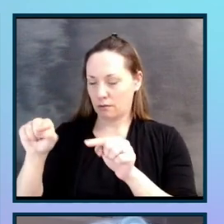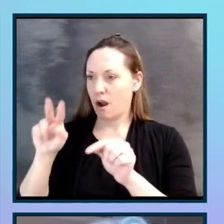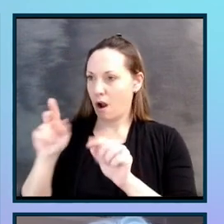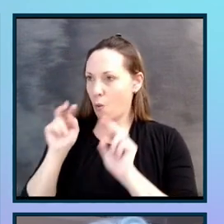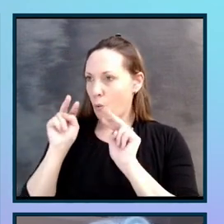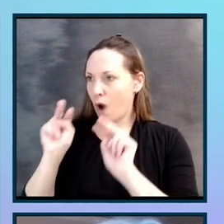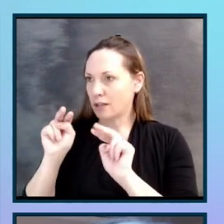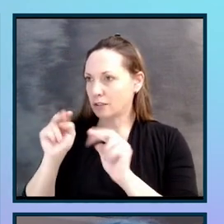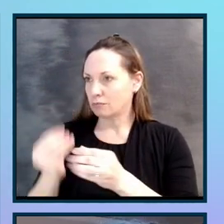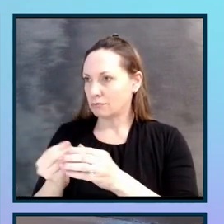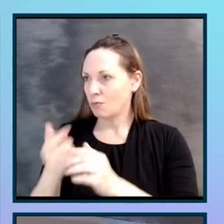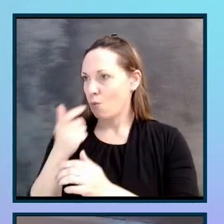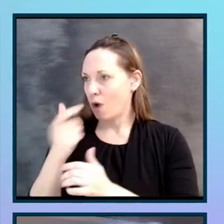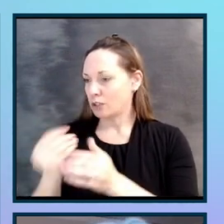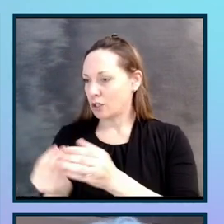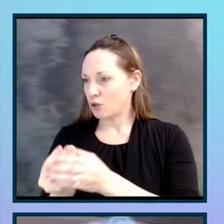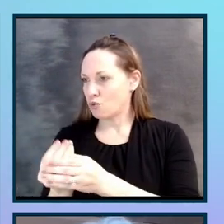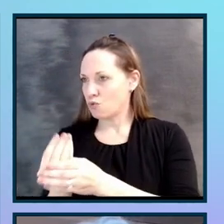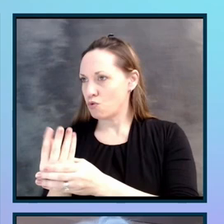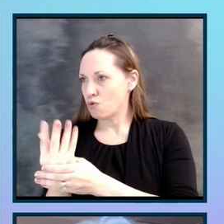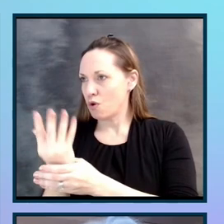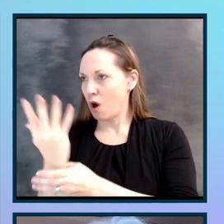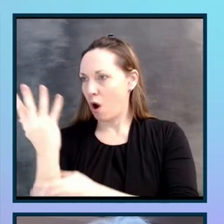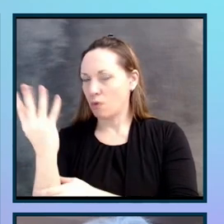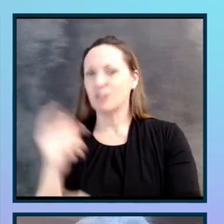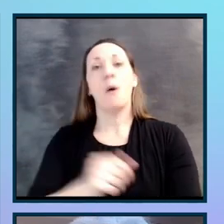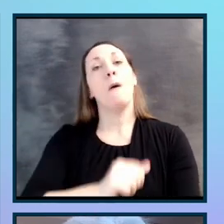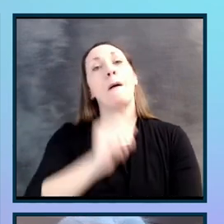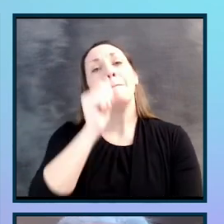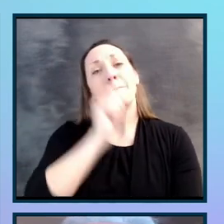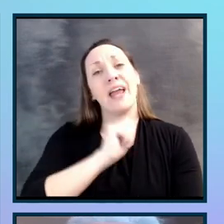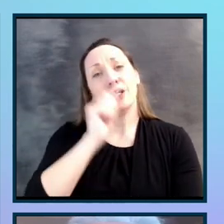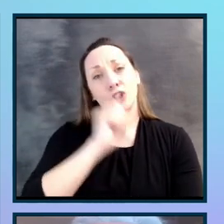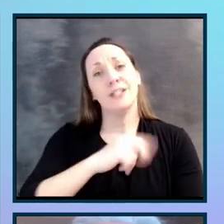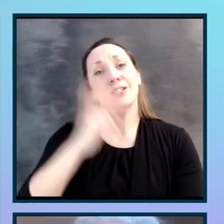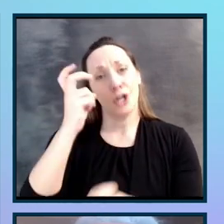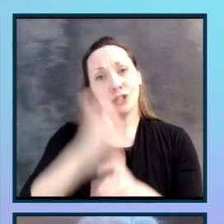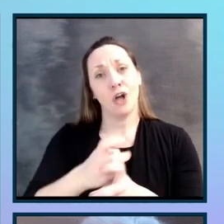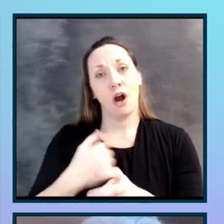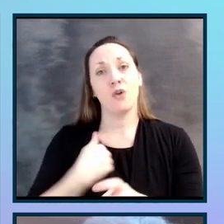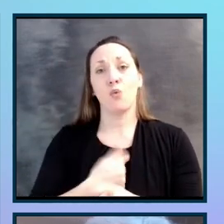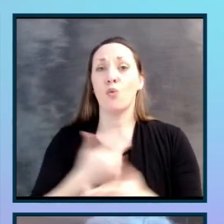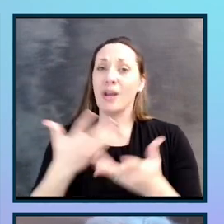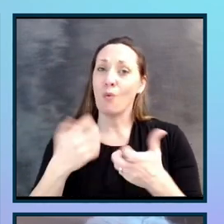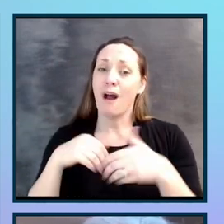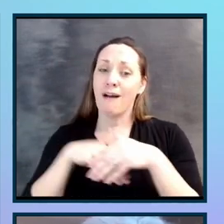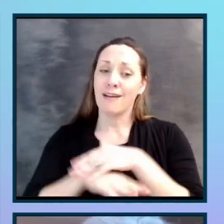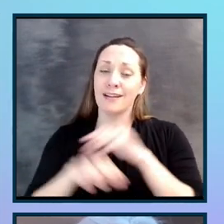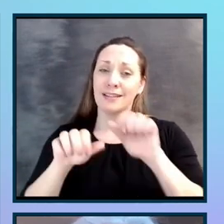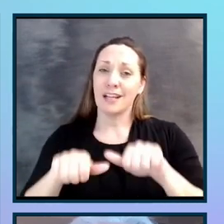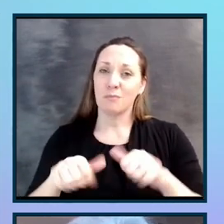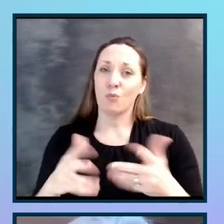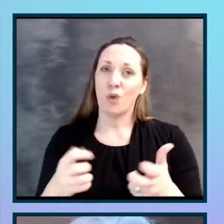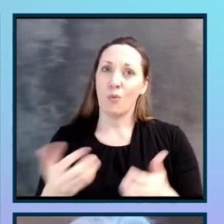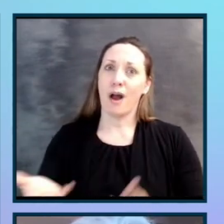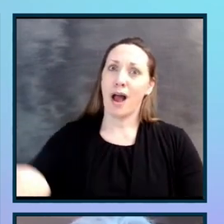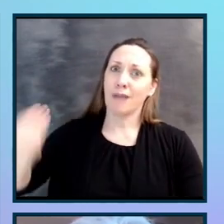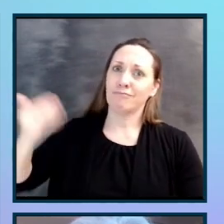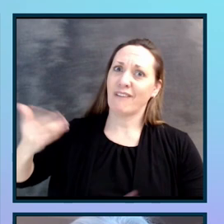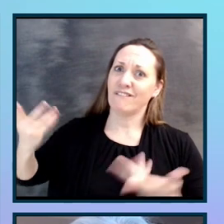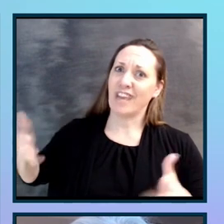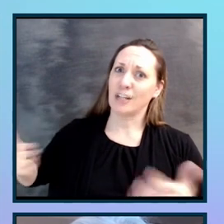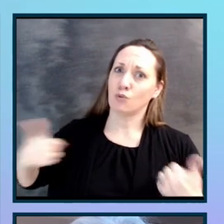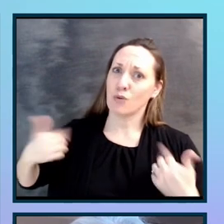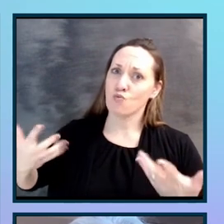the night and seeing the day. And patience is hard for us. We want accessibility. We want it yesterday. It should have been